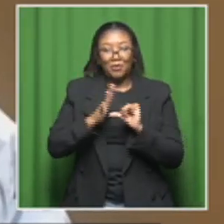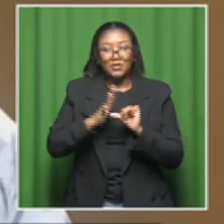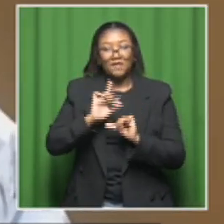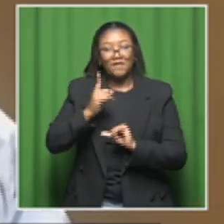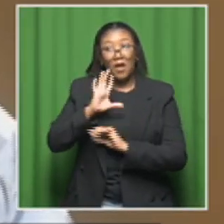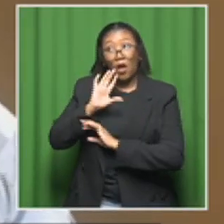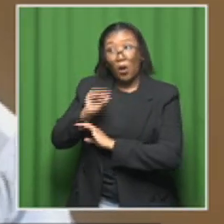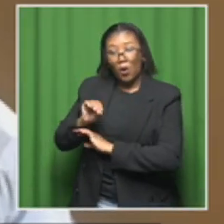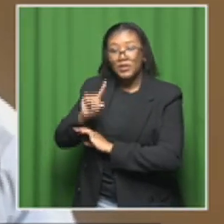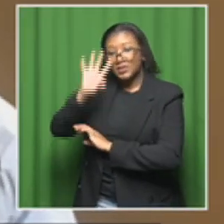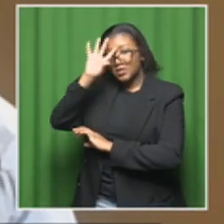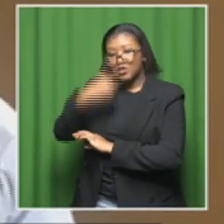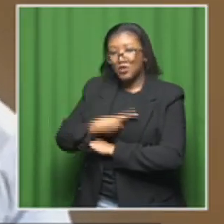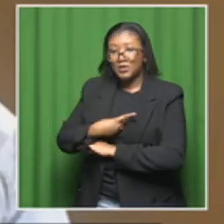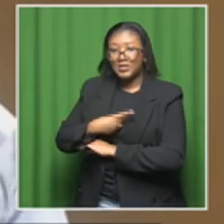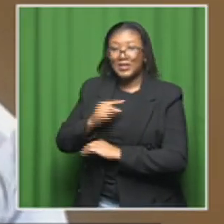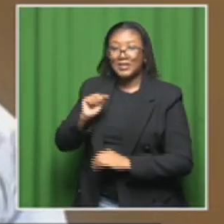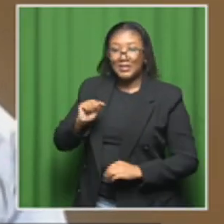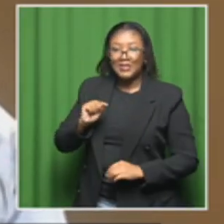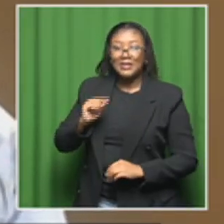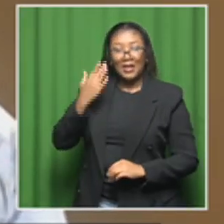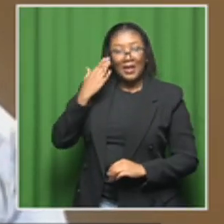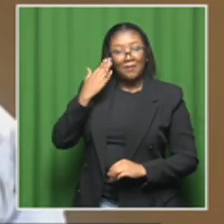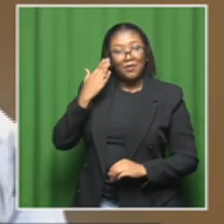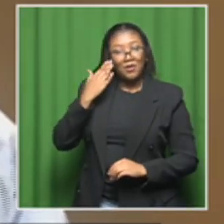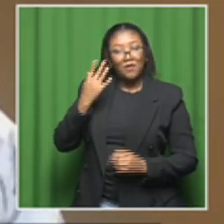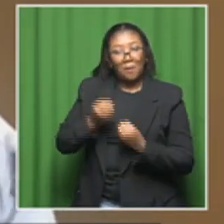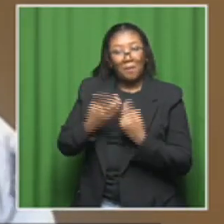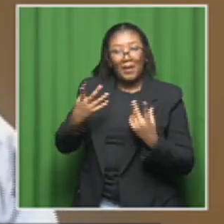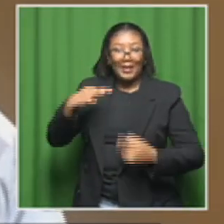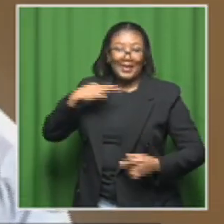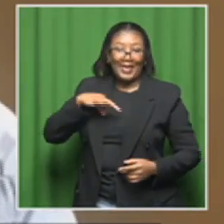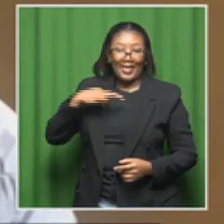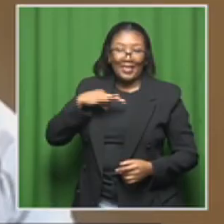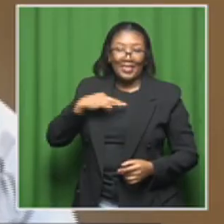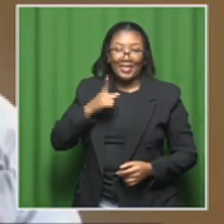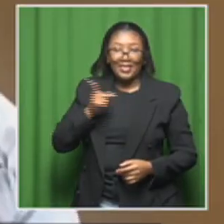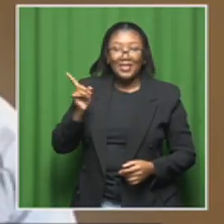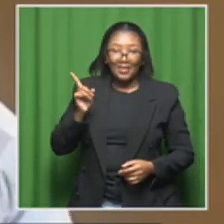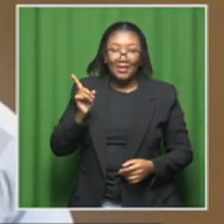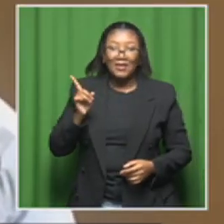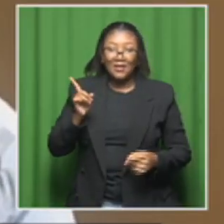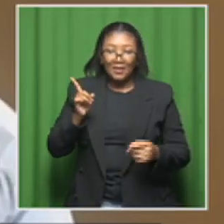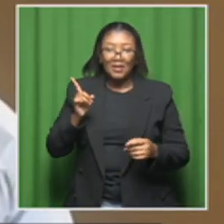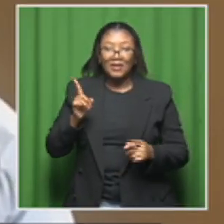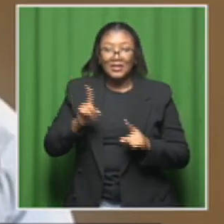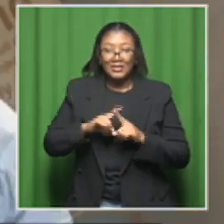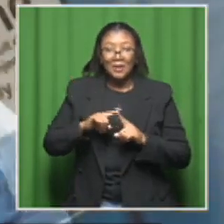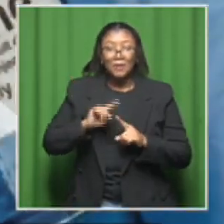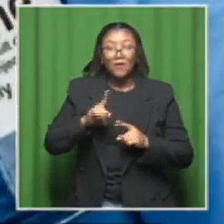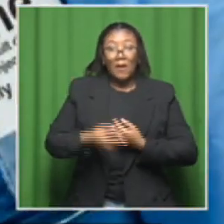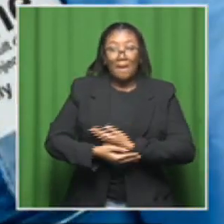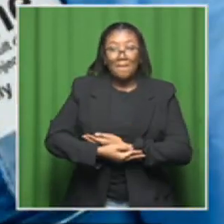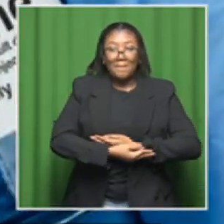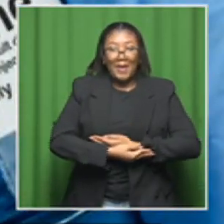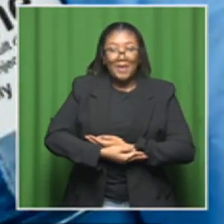daughter. I think most girls are, unlike with our, you know, our baby vaccinations,